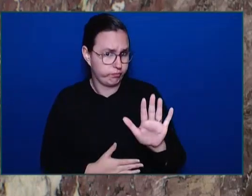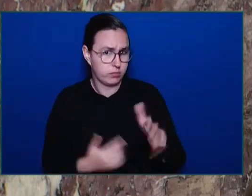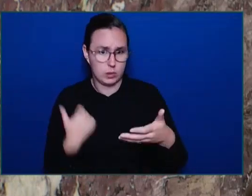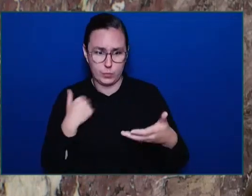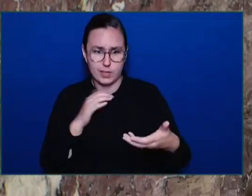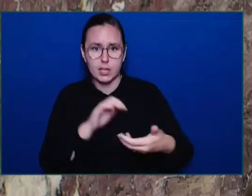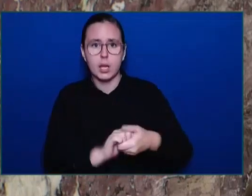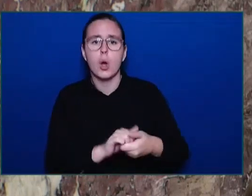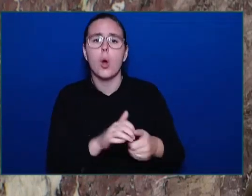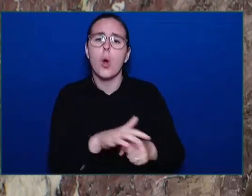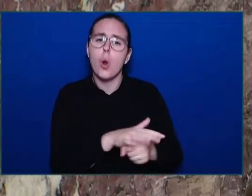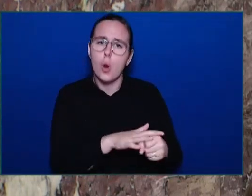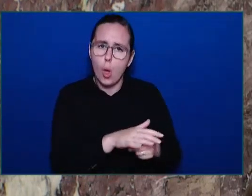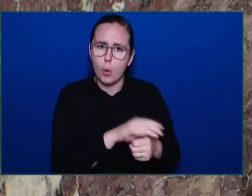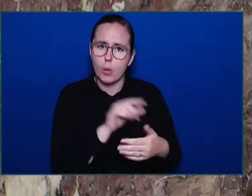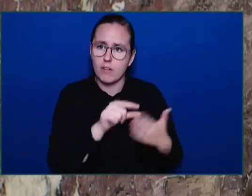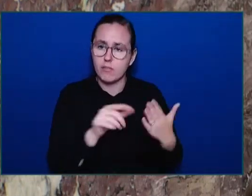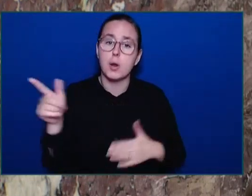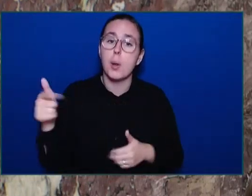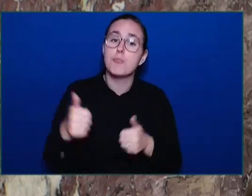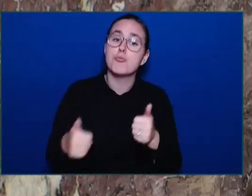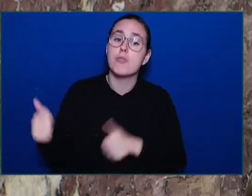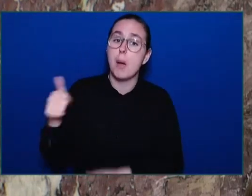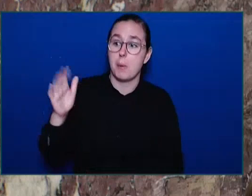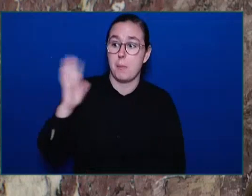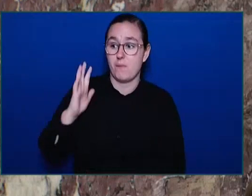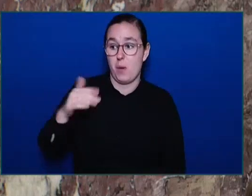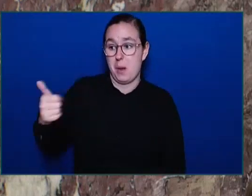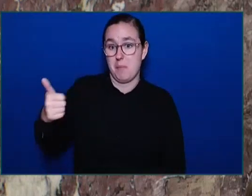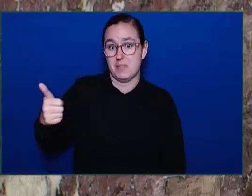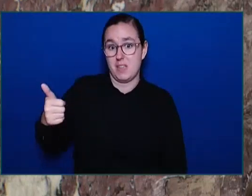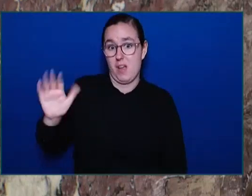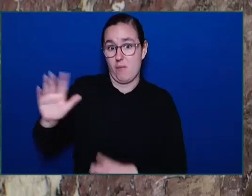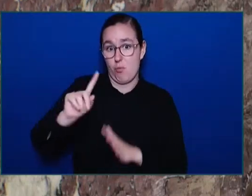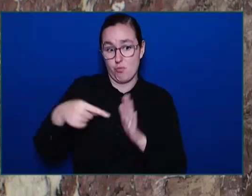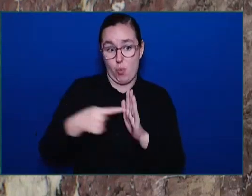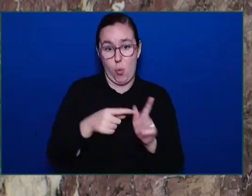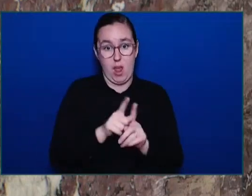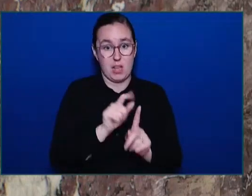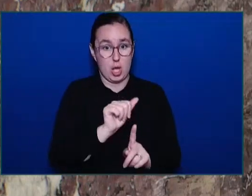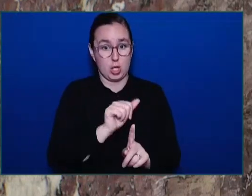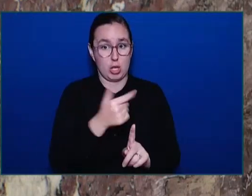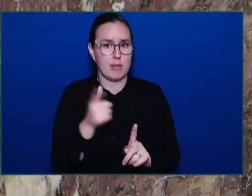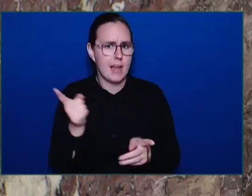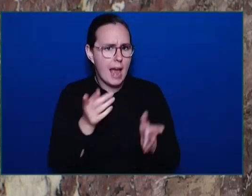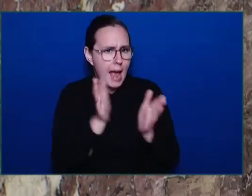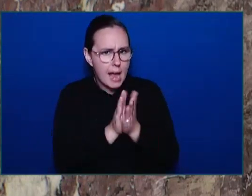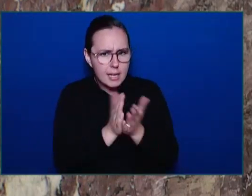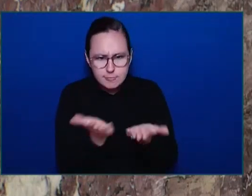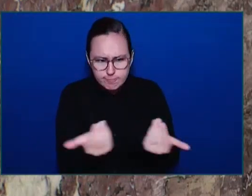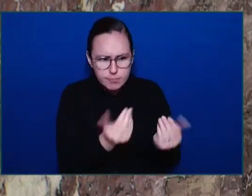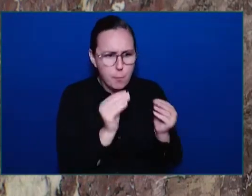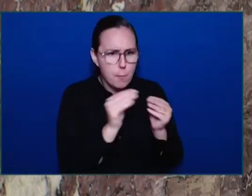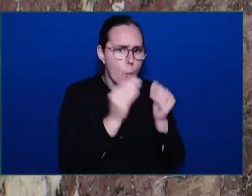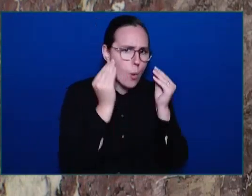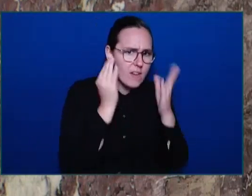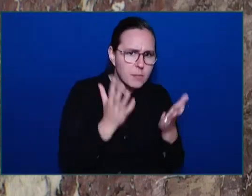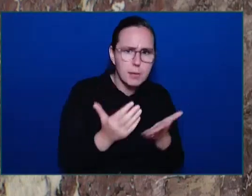asked by local government, saying we're facing some challenges. He asked for additional information. Come with us and tell us